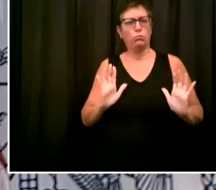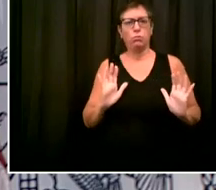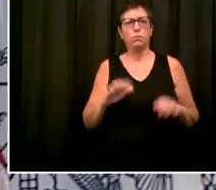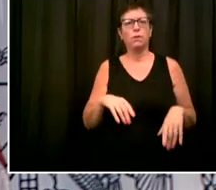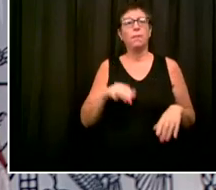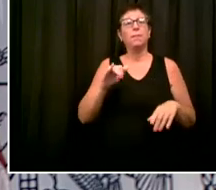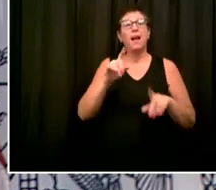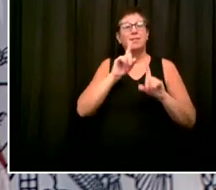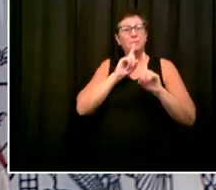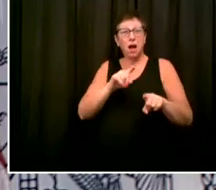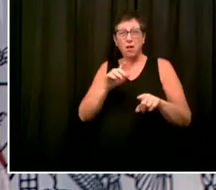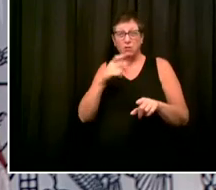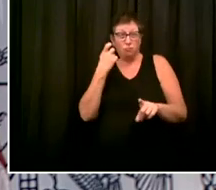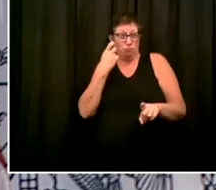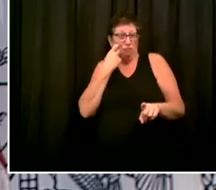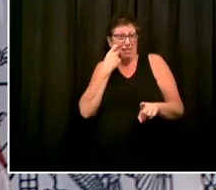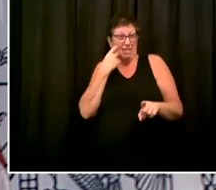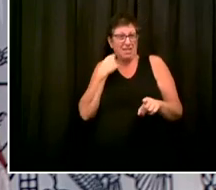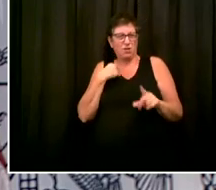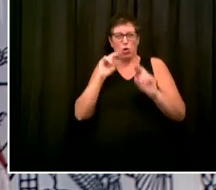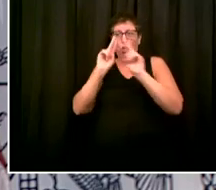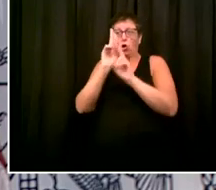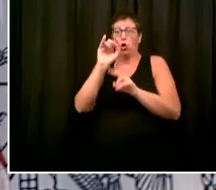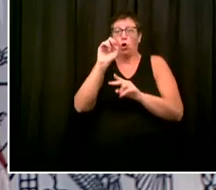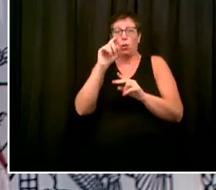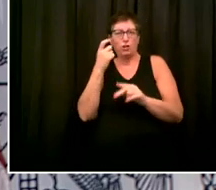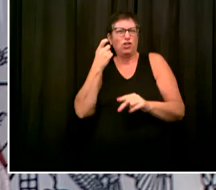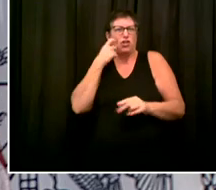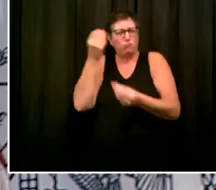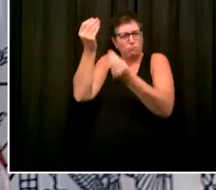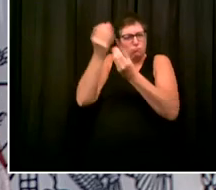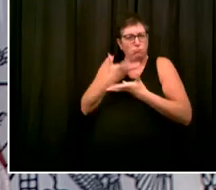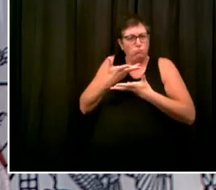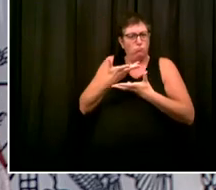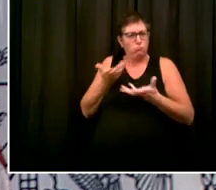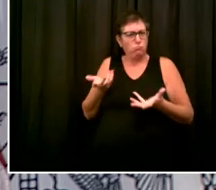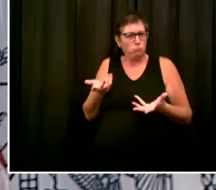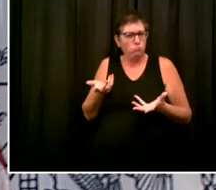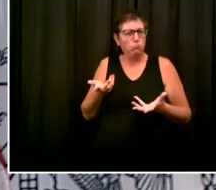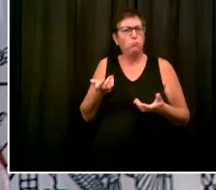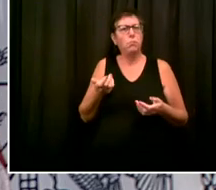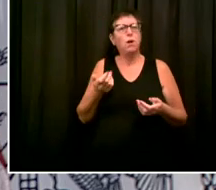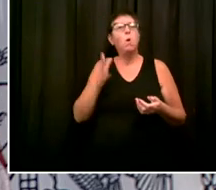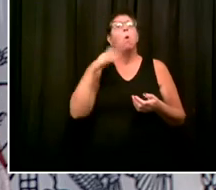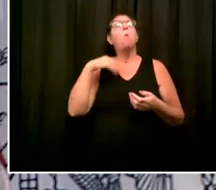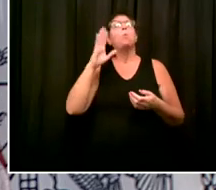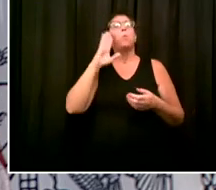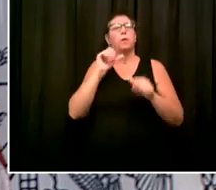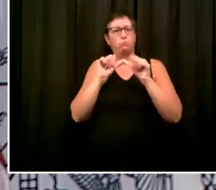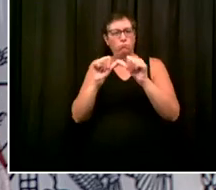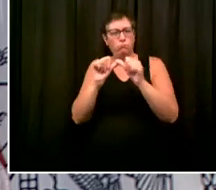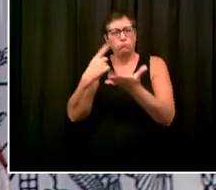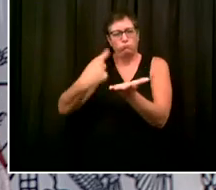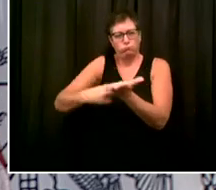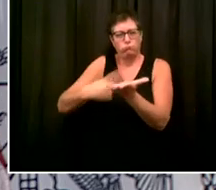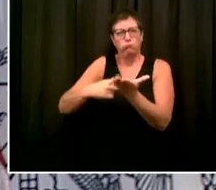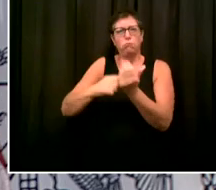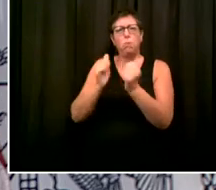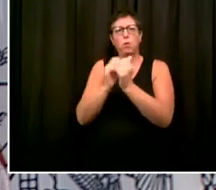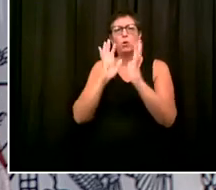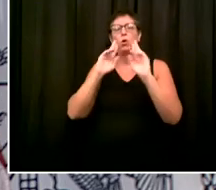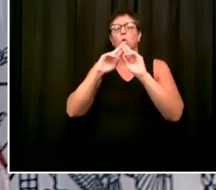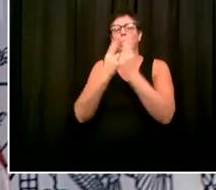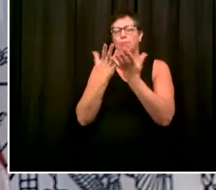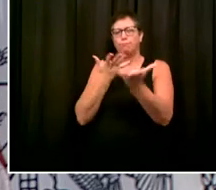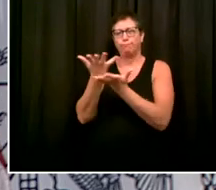we're going to continue in dialogue with them about the best way to keep everyone safe. And we're moving forward. There's no question